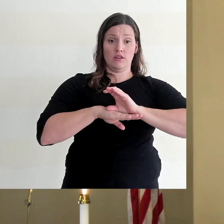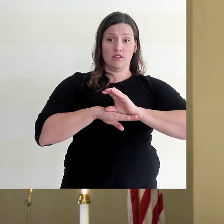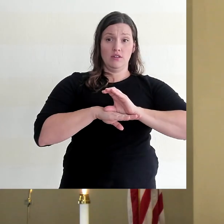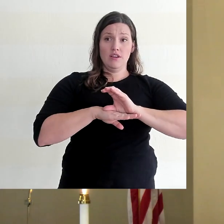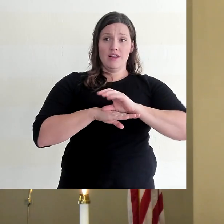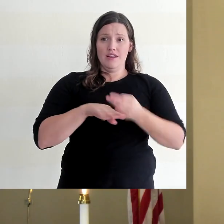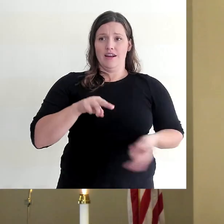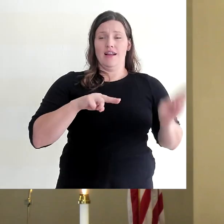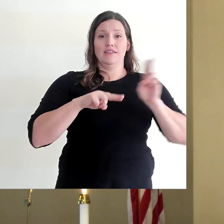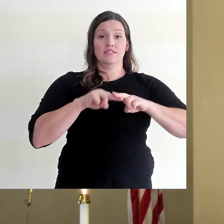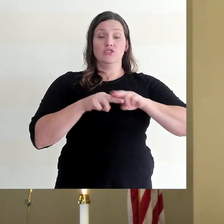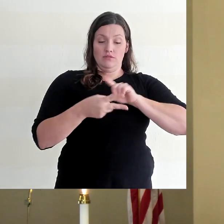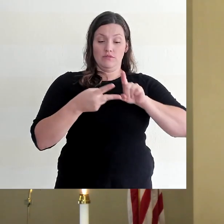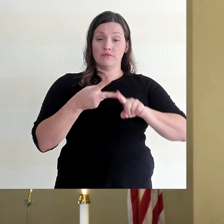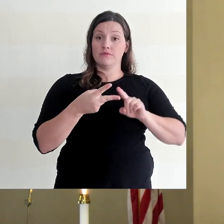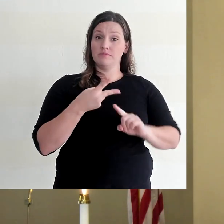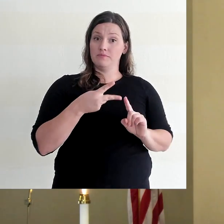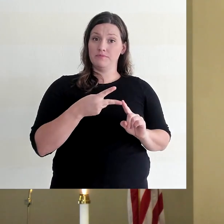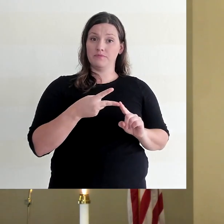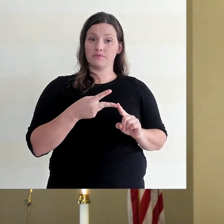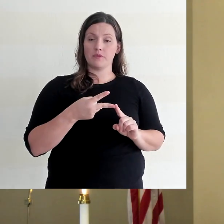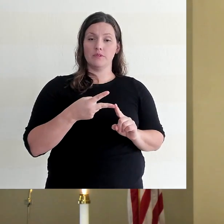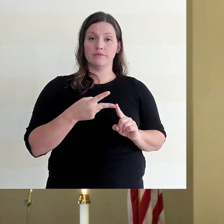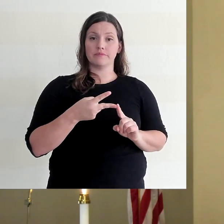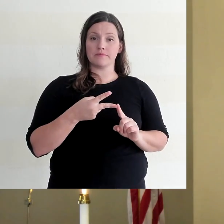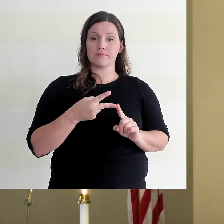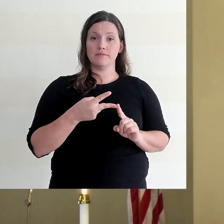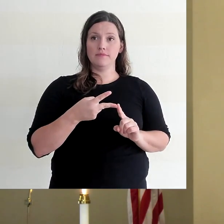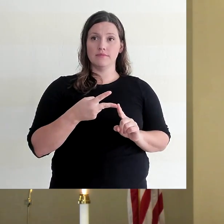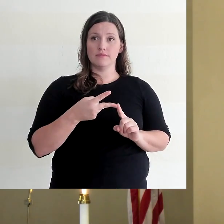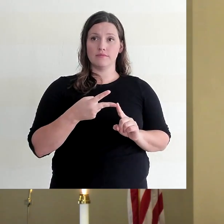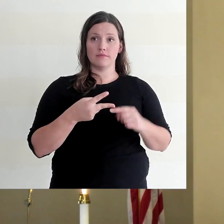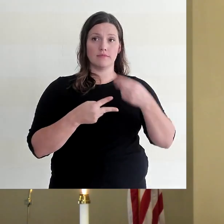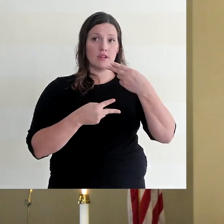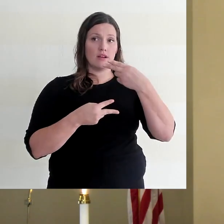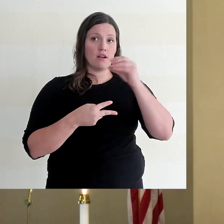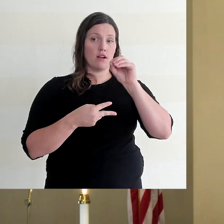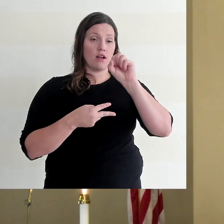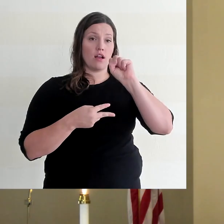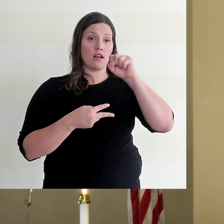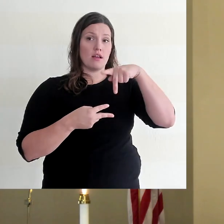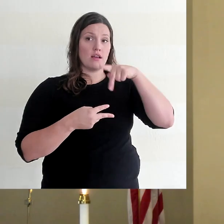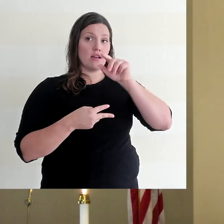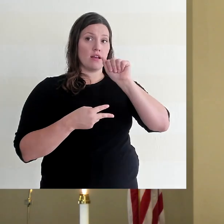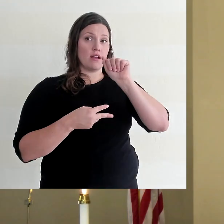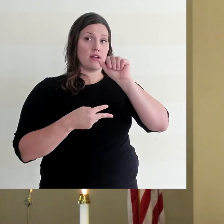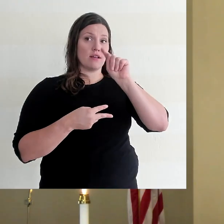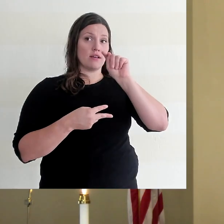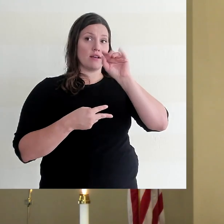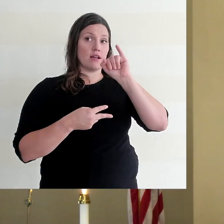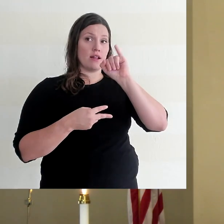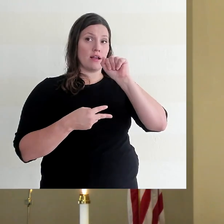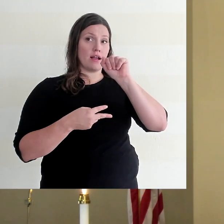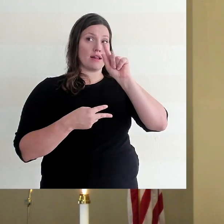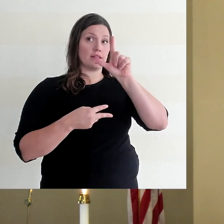In addition, we learn that hospitality marks Christians, that we are to love all people,